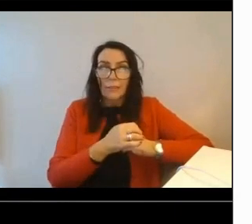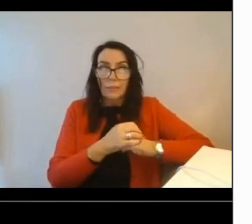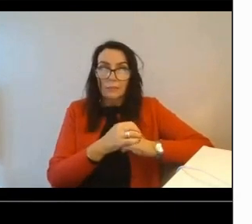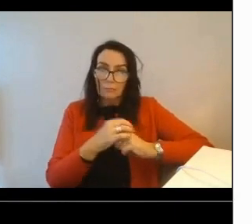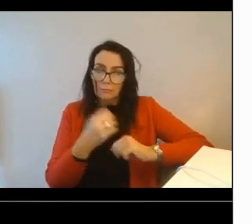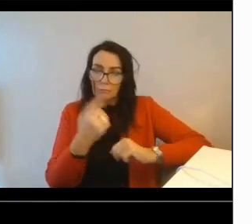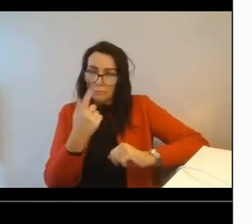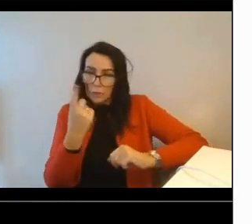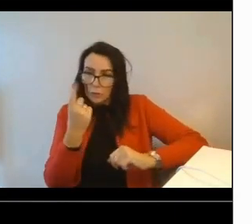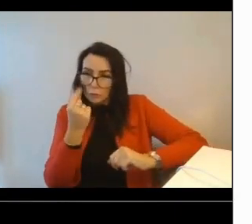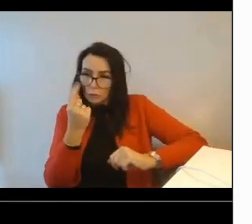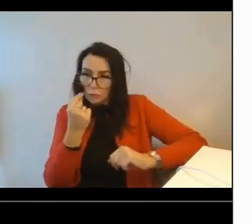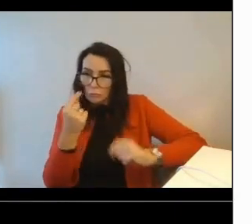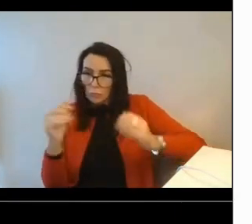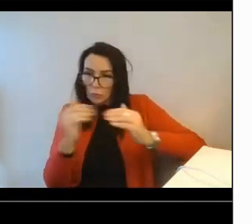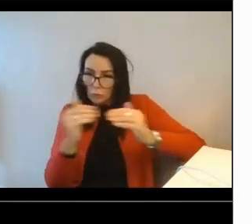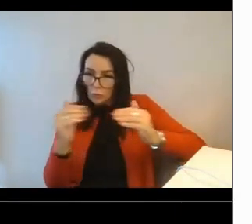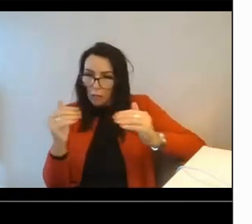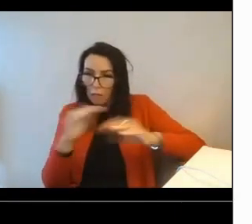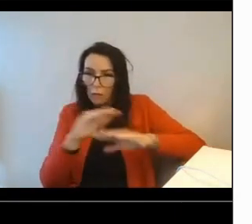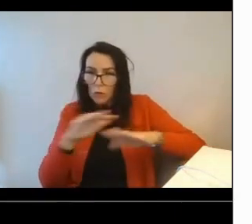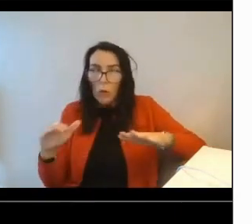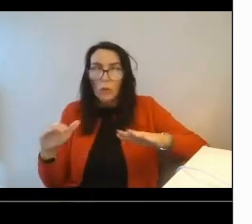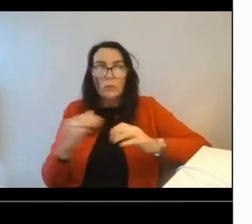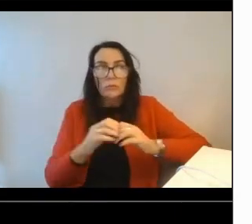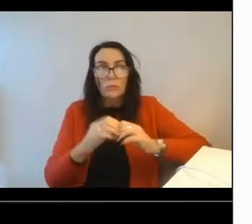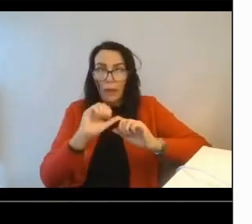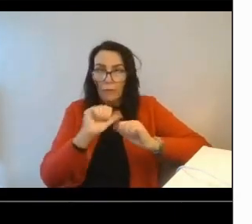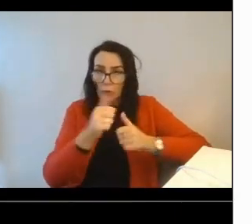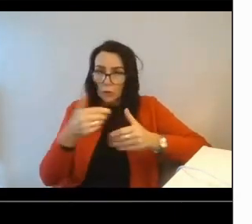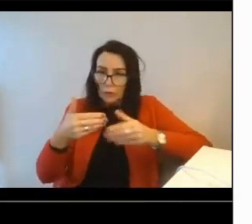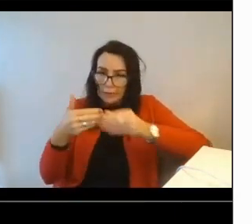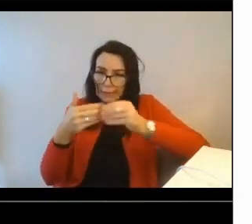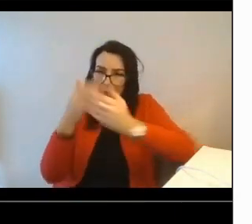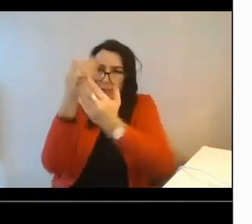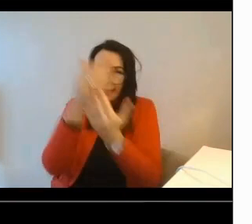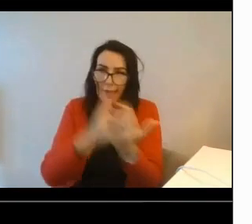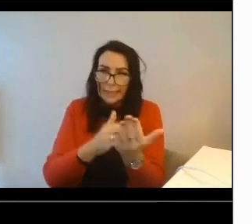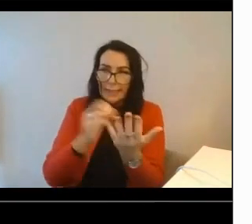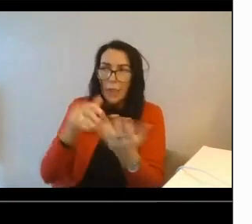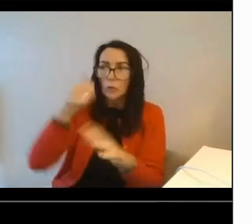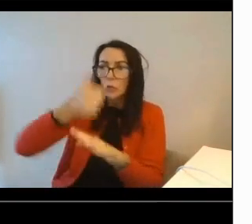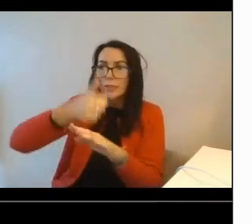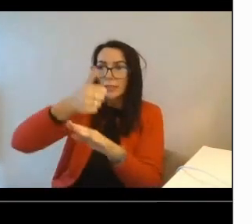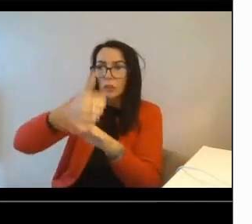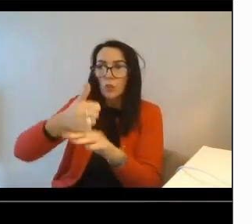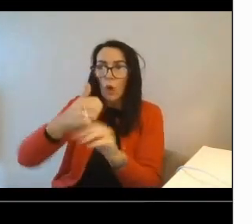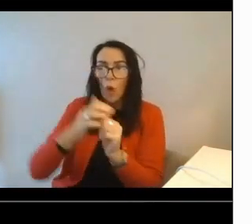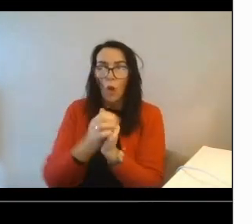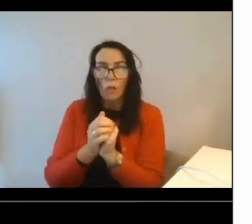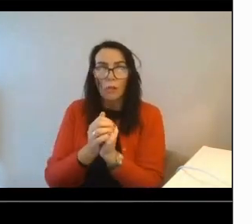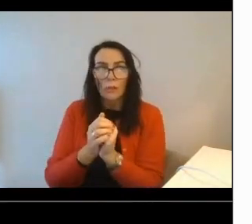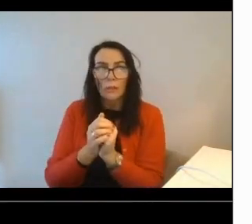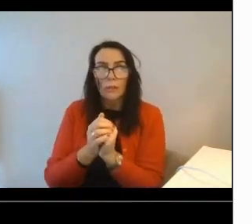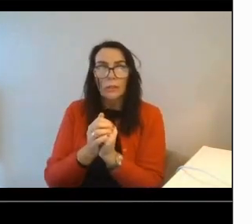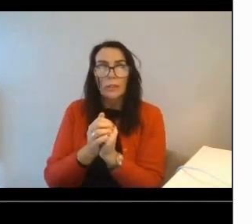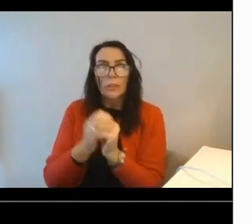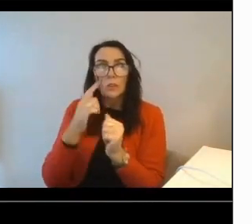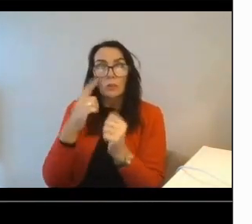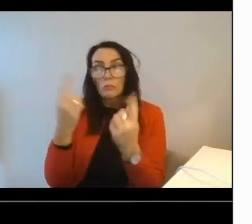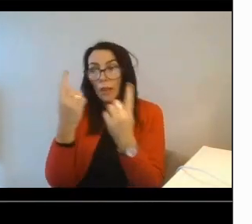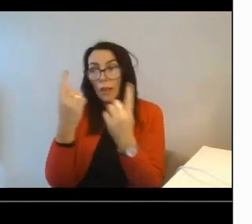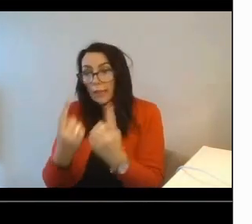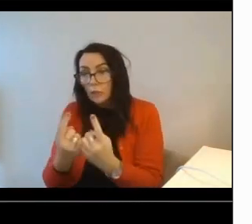issues for recommended improvements and gives practical guidance on the installation process, helping users to anticipate potential issues and make more